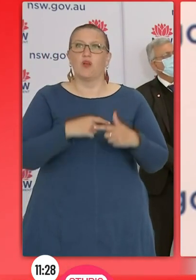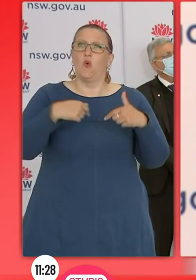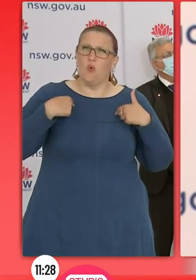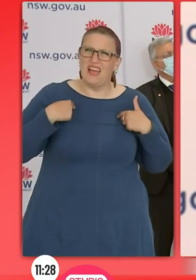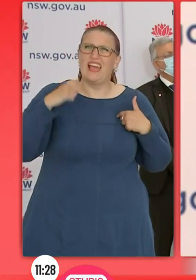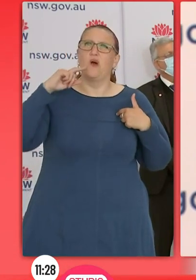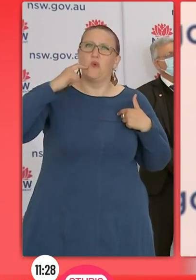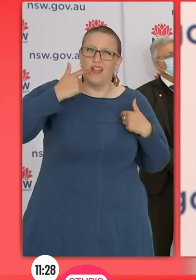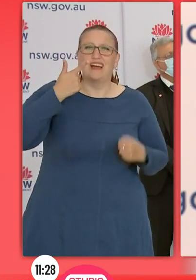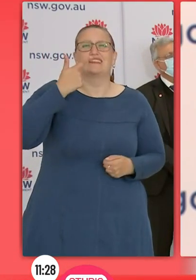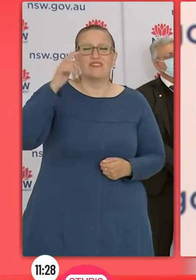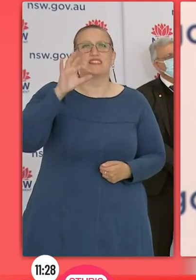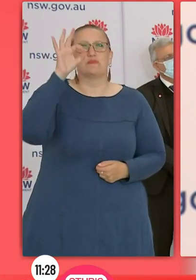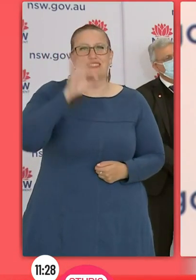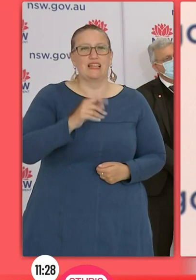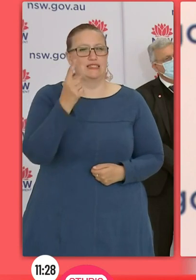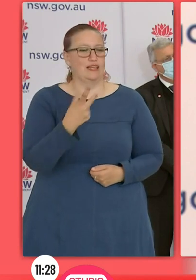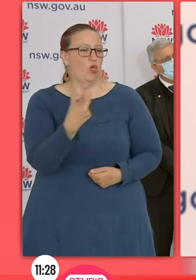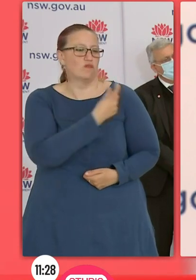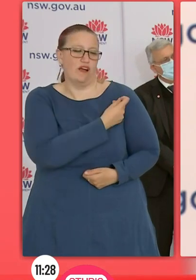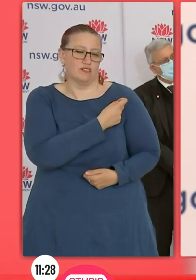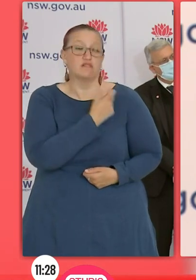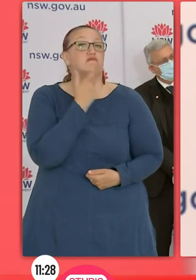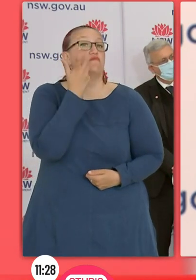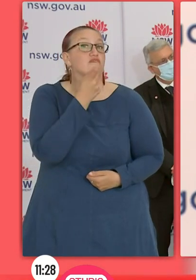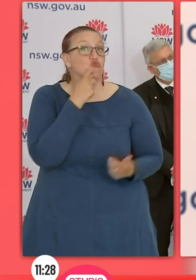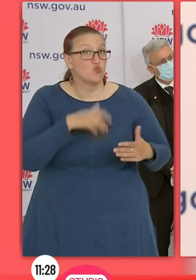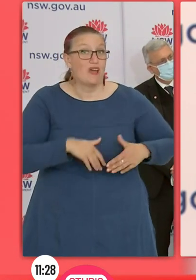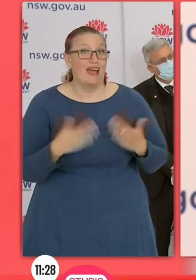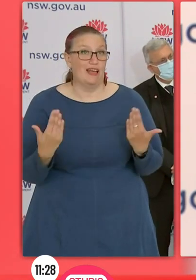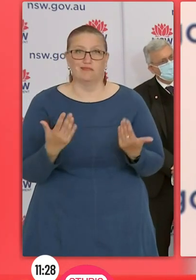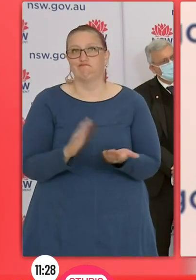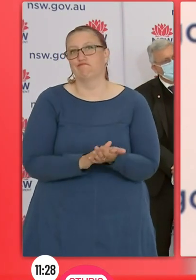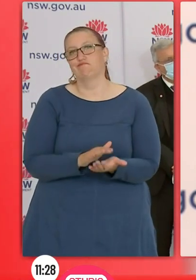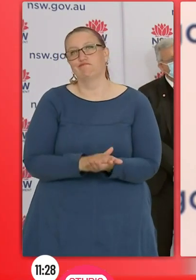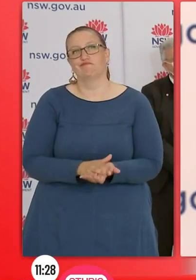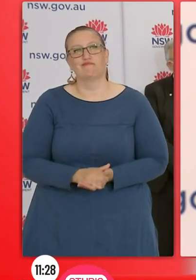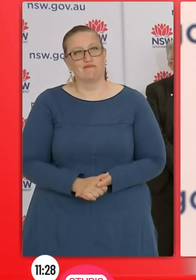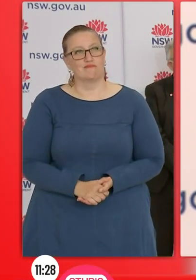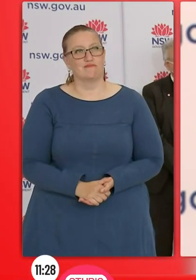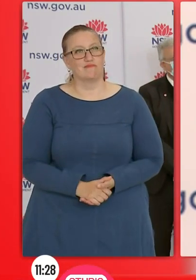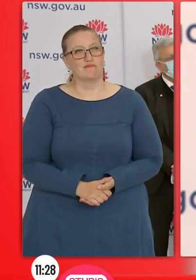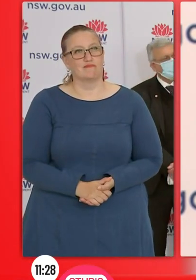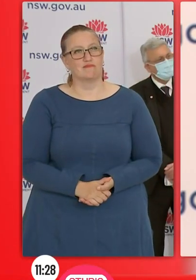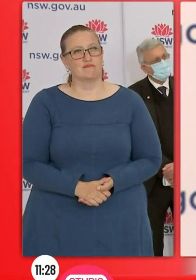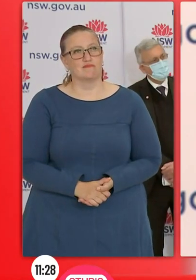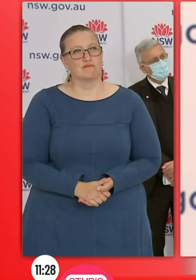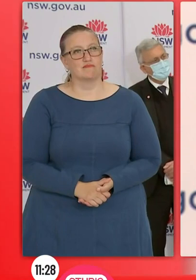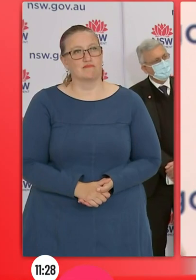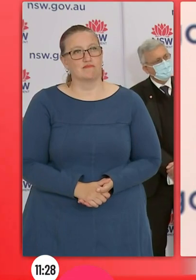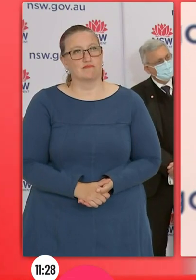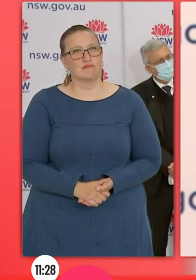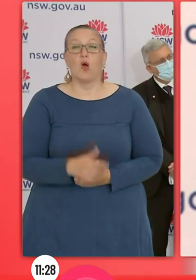cent single dose in the next few days. So we know for a fact that 70 per cent of our population, once you've signed up for the first dose,